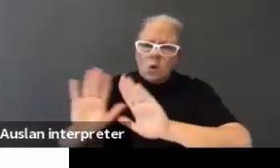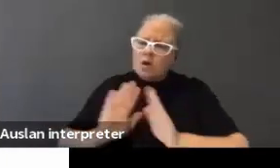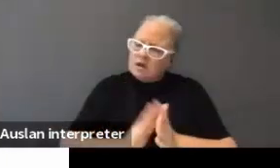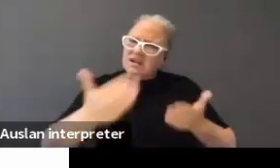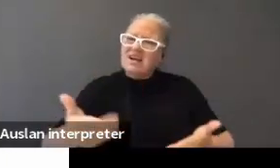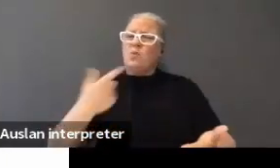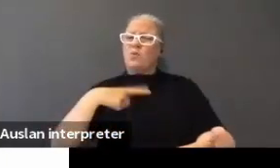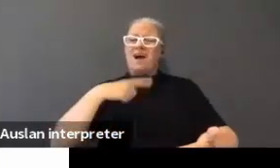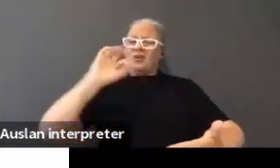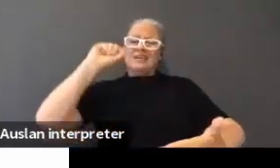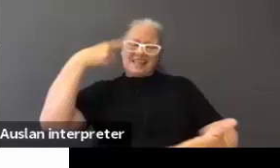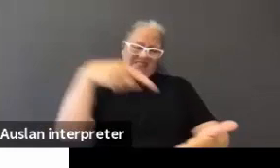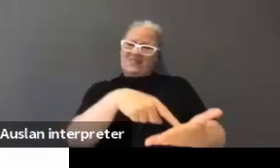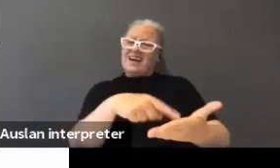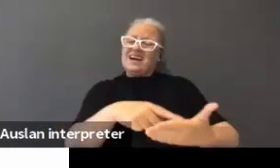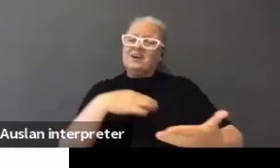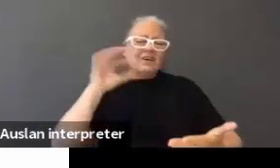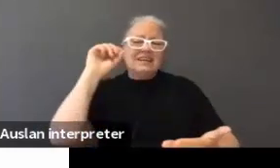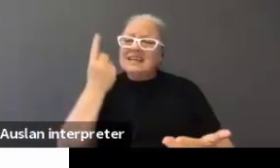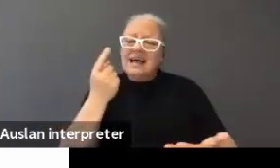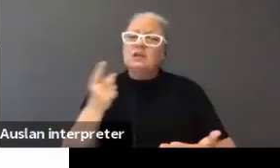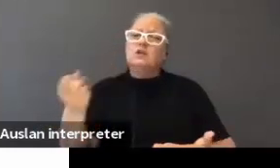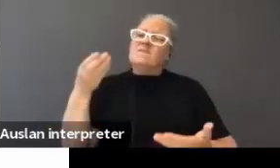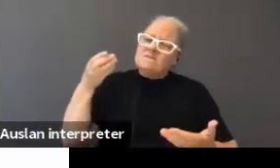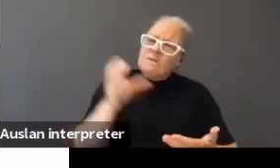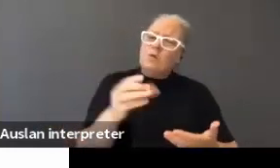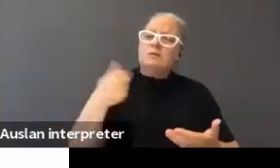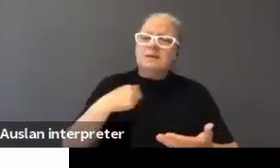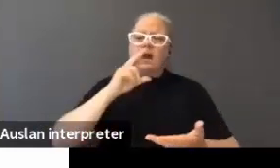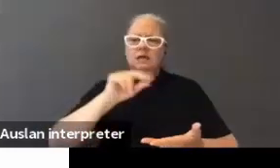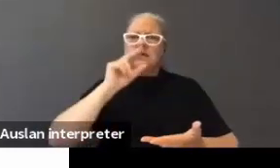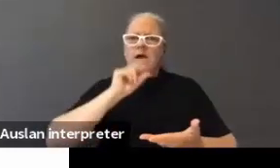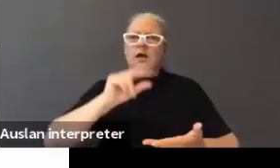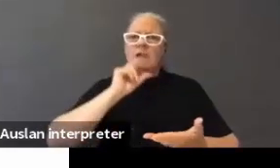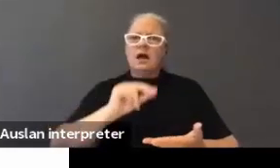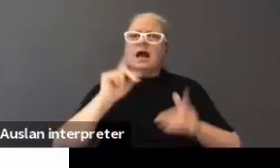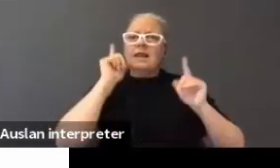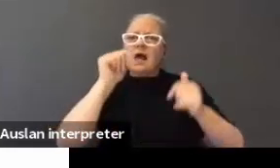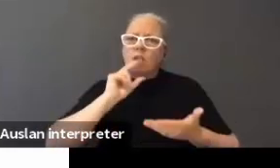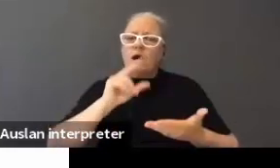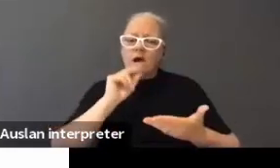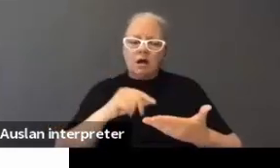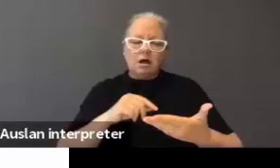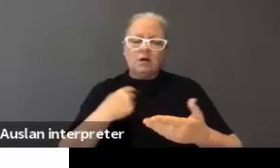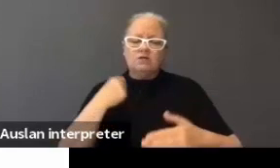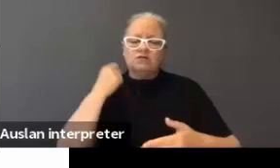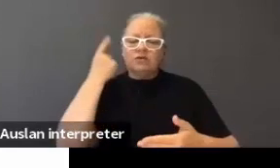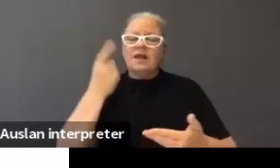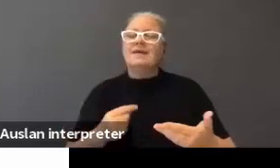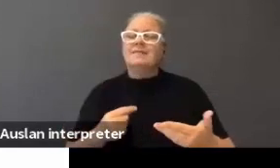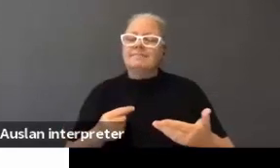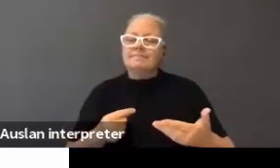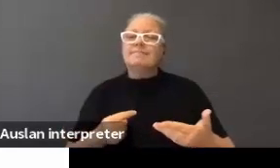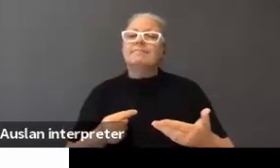I said, well, I don't understand this. So she forced me to read it aloud. And that's when I realised, ah, and we made that